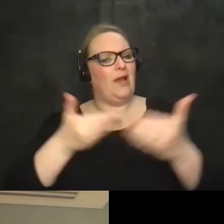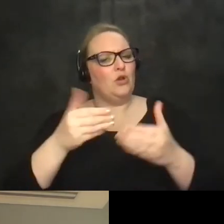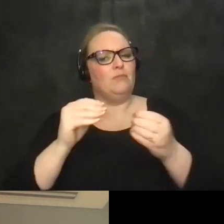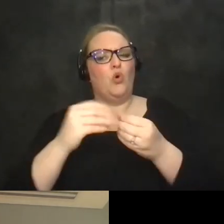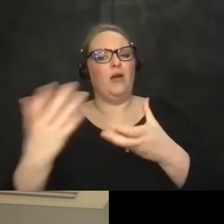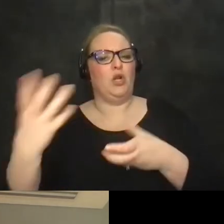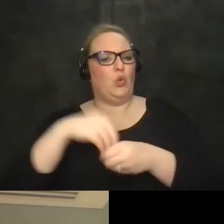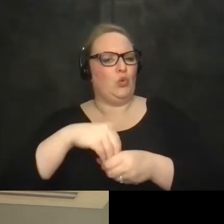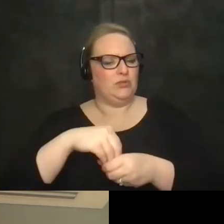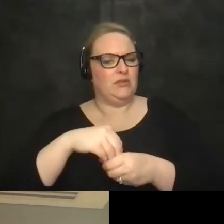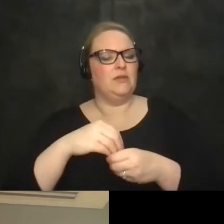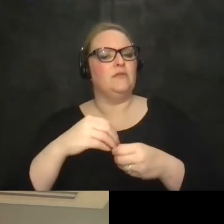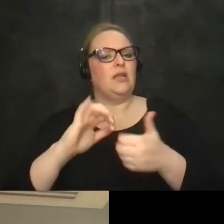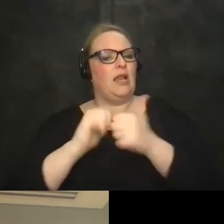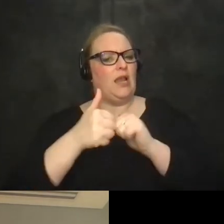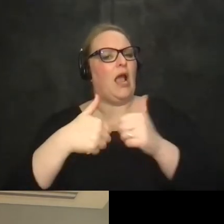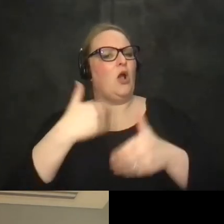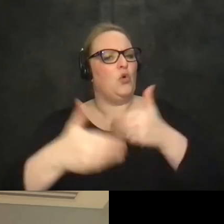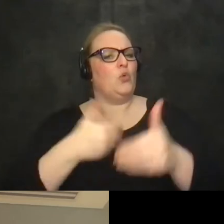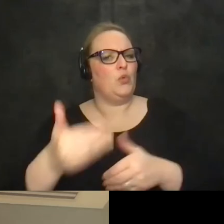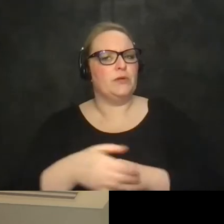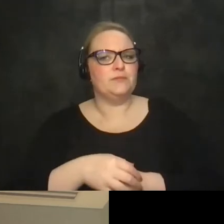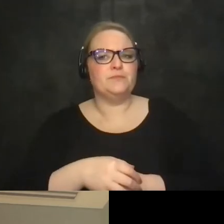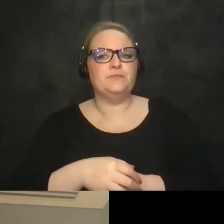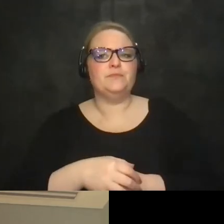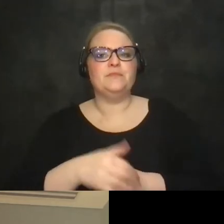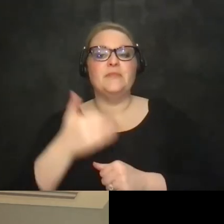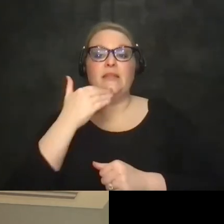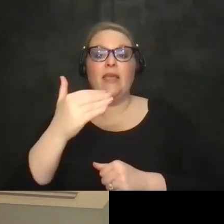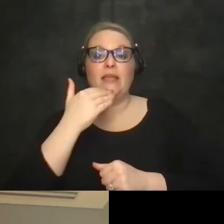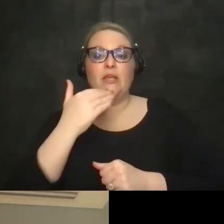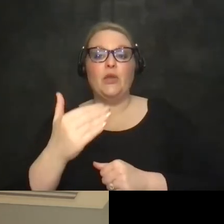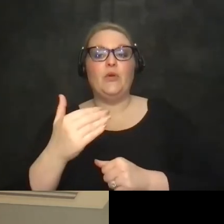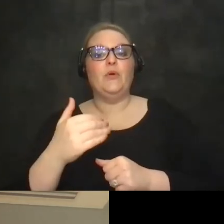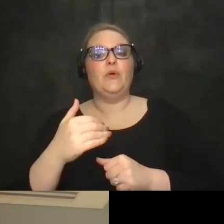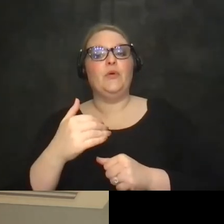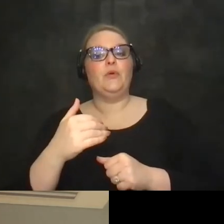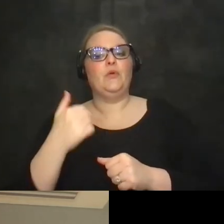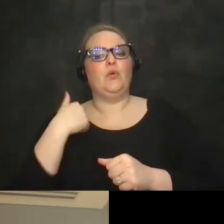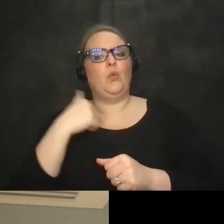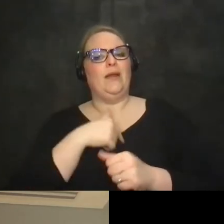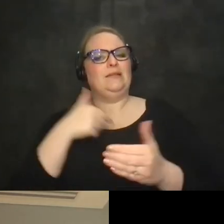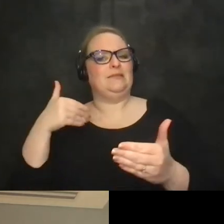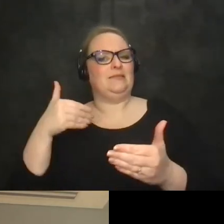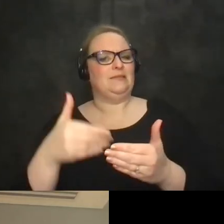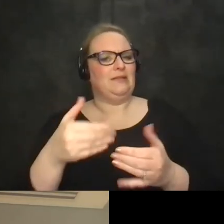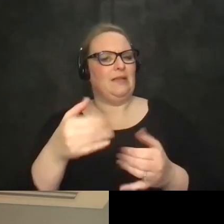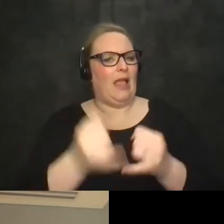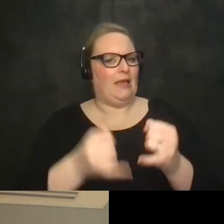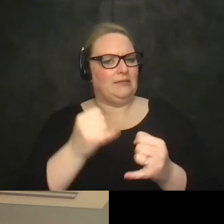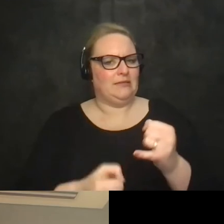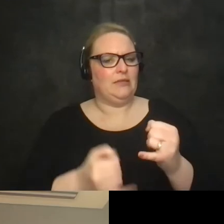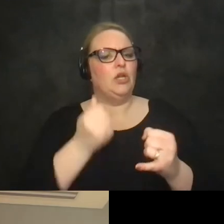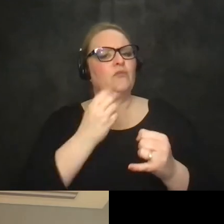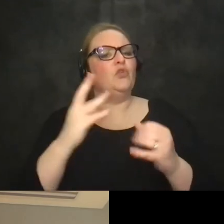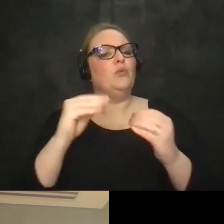and how to go about doing that thank you we're coming very much towards the end now and there's a few more uh